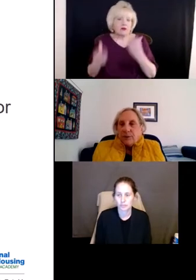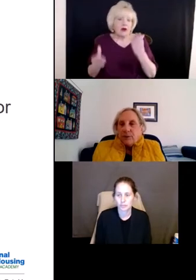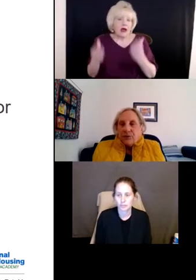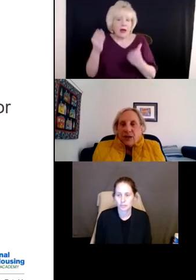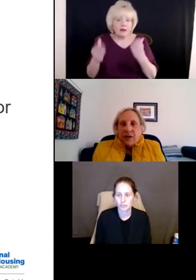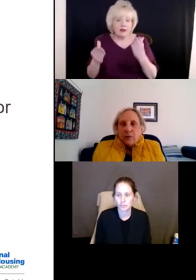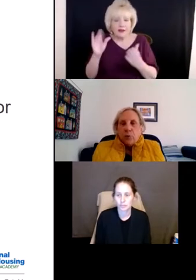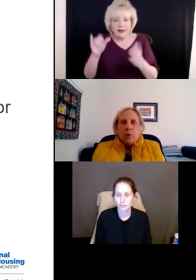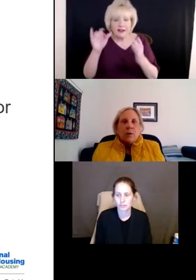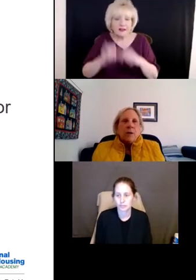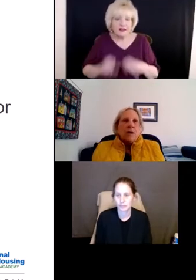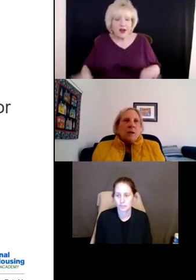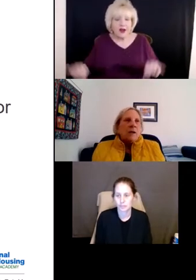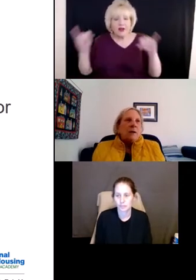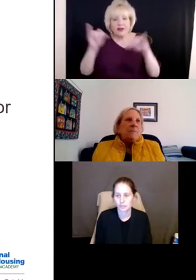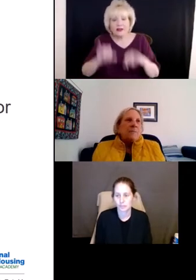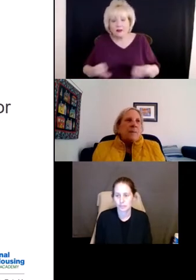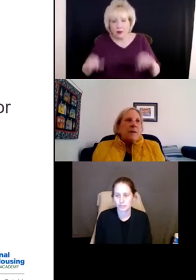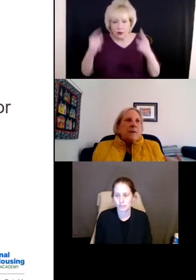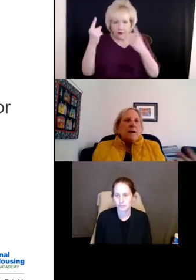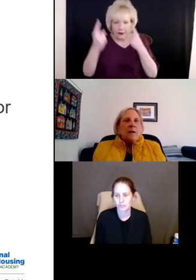of stereotypical thinking or